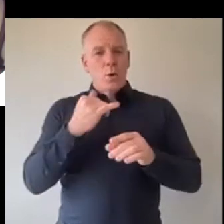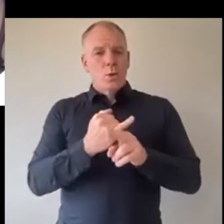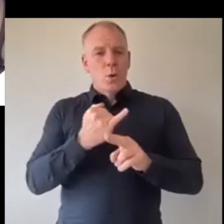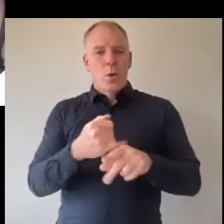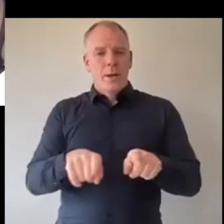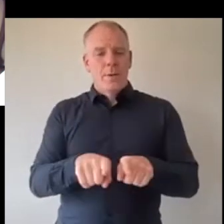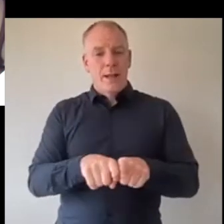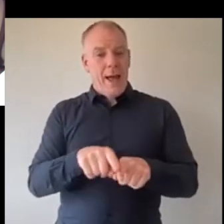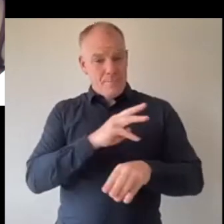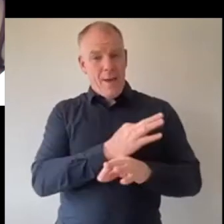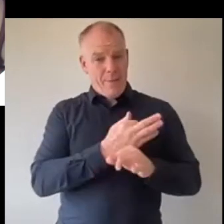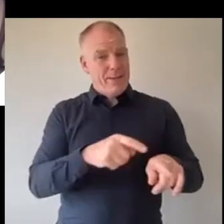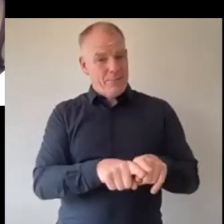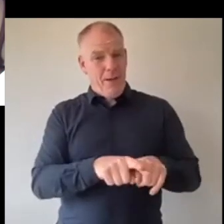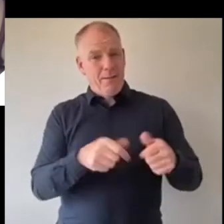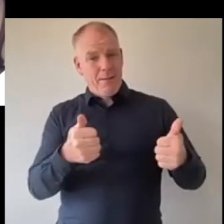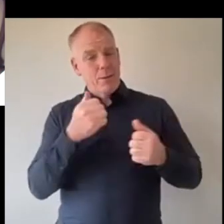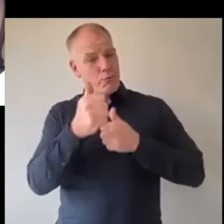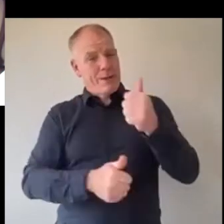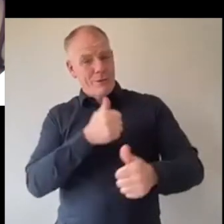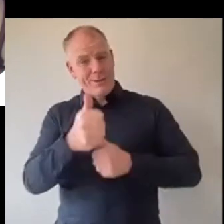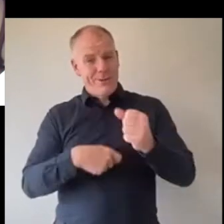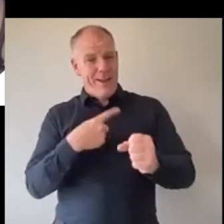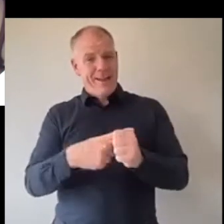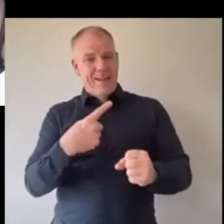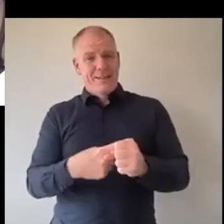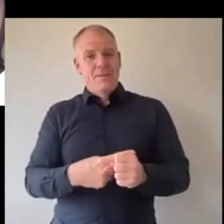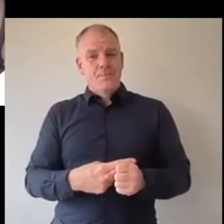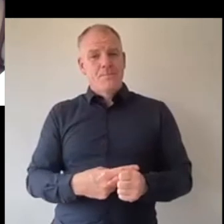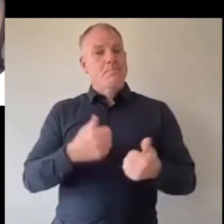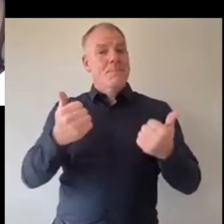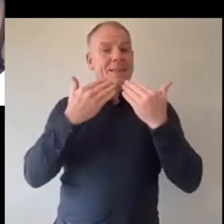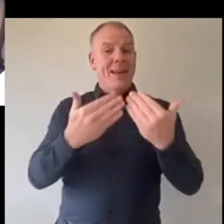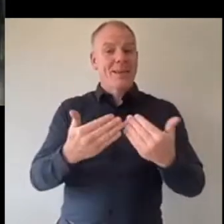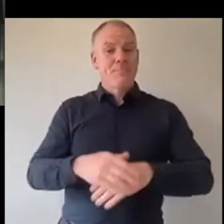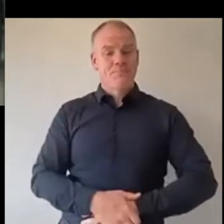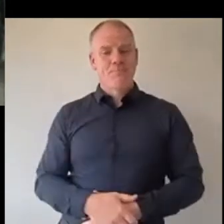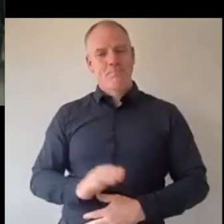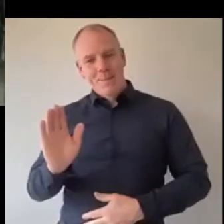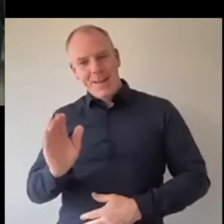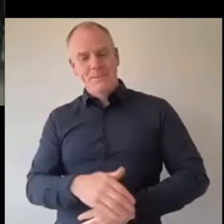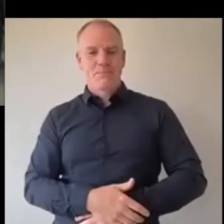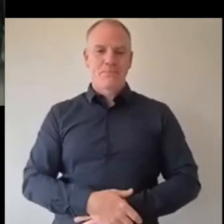and your parents so congratulations and yeah thank you thank you